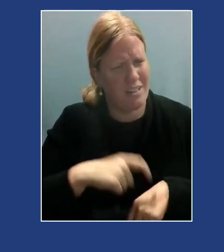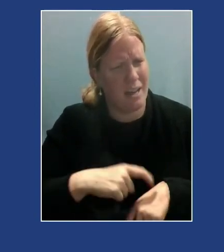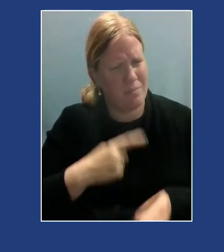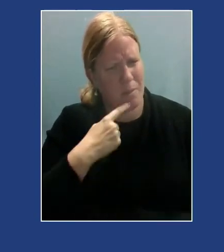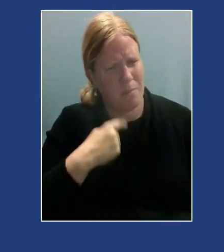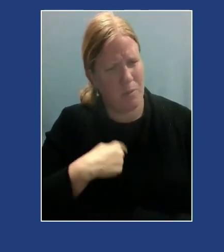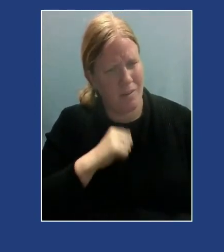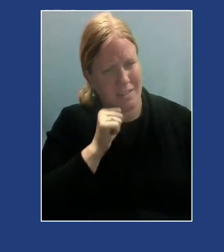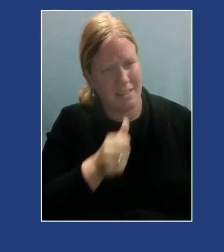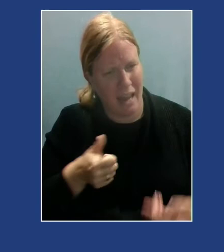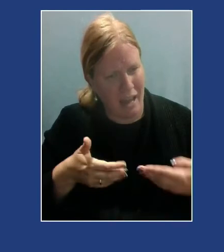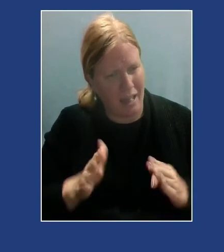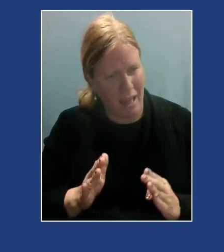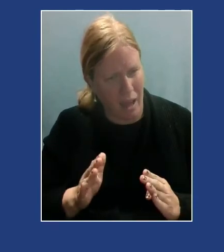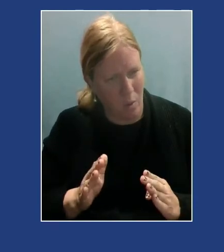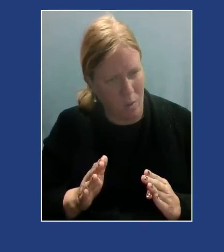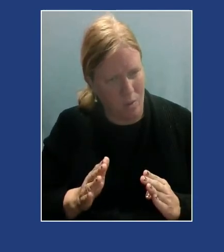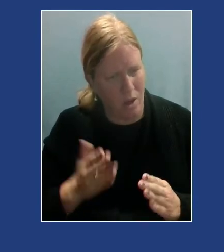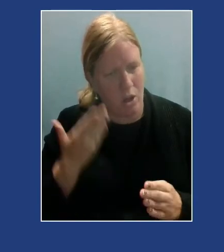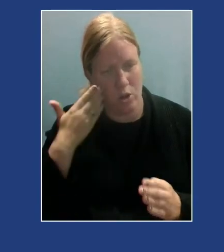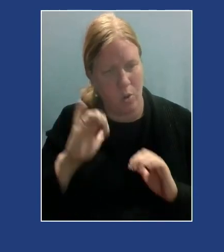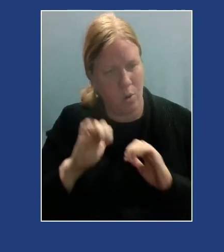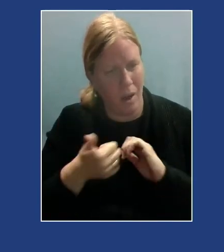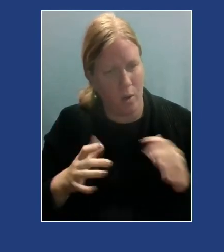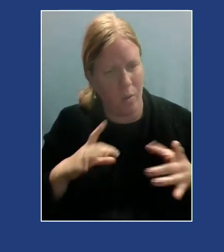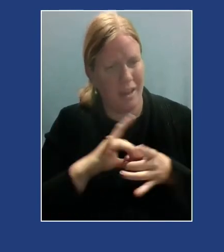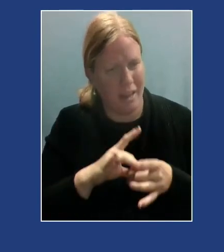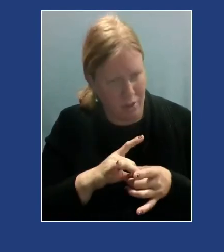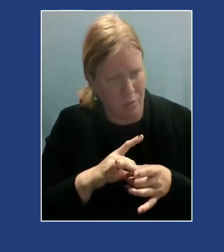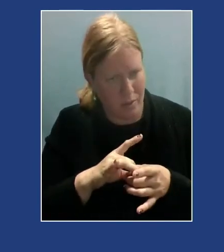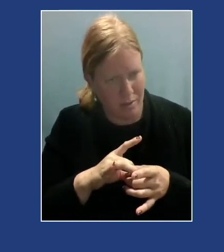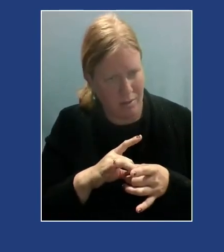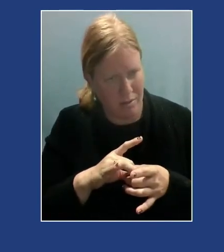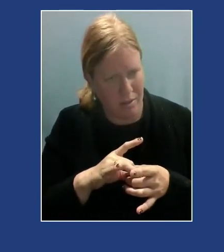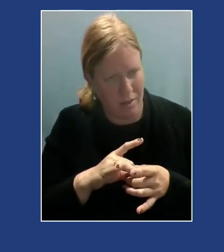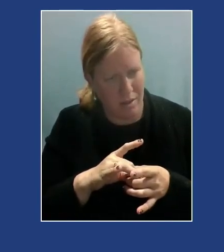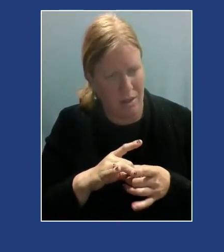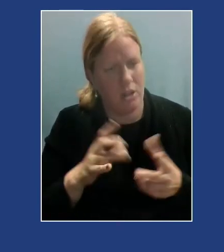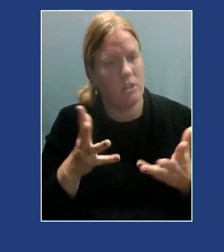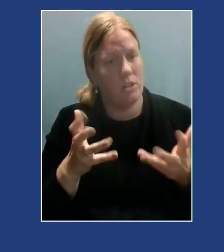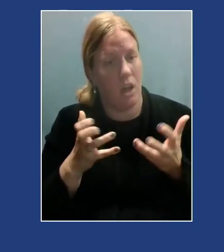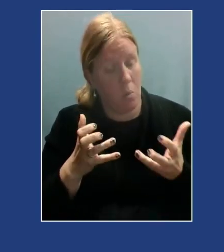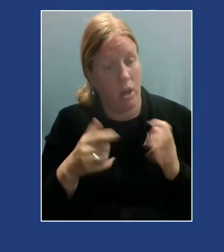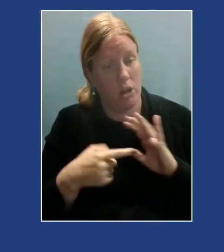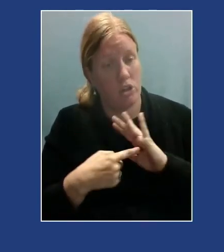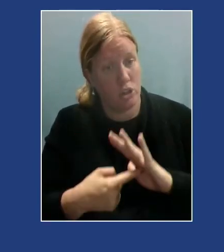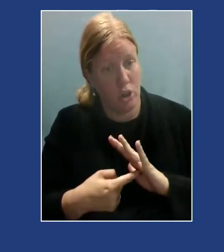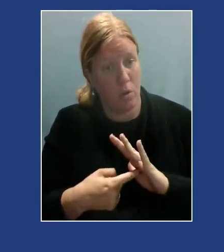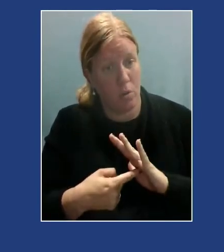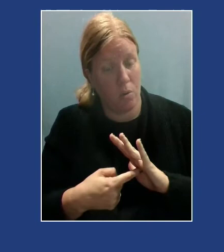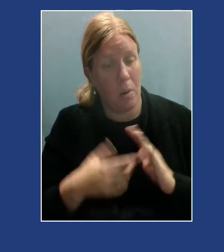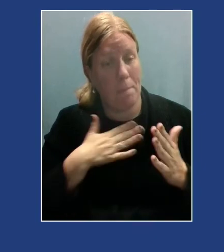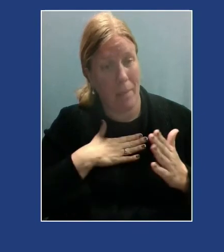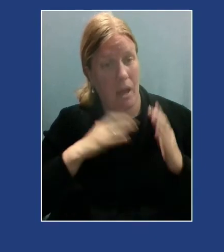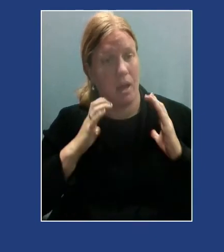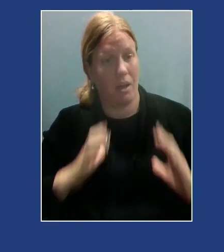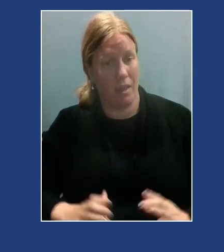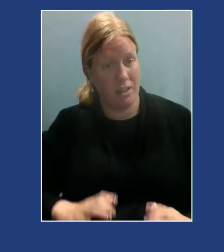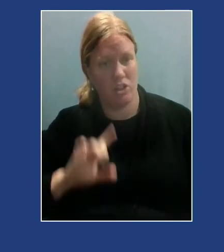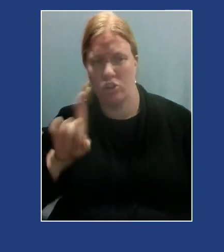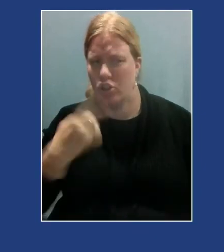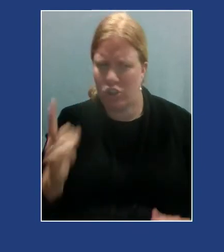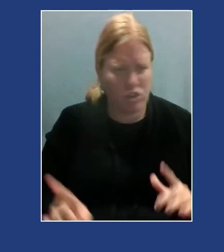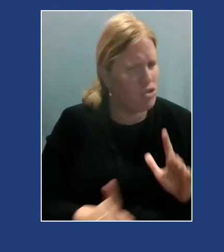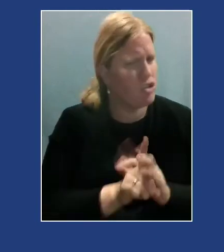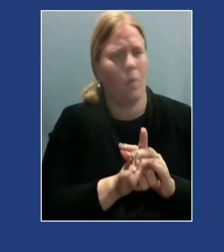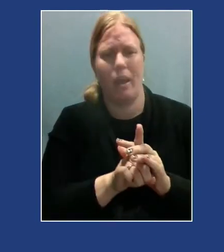taught how to connect to it. And so what I want to help my clients know is that just showing up in the world as a person with a